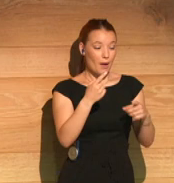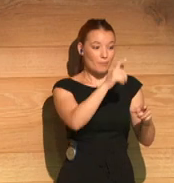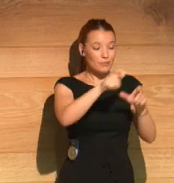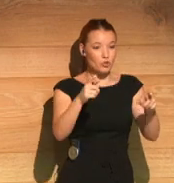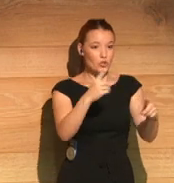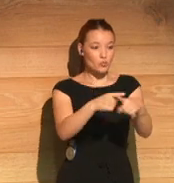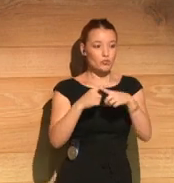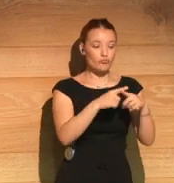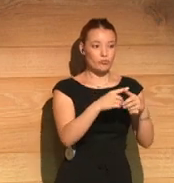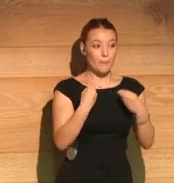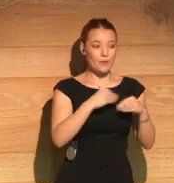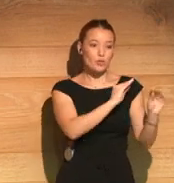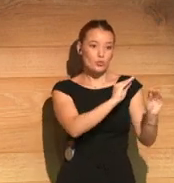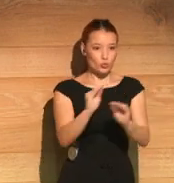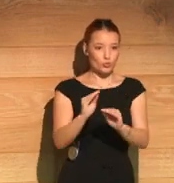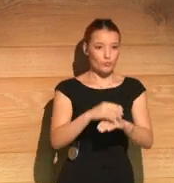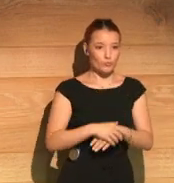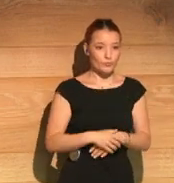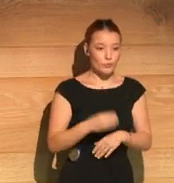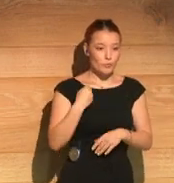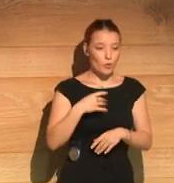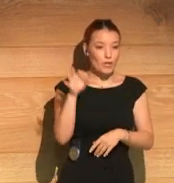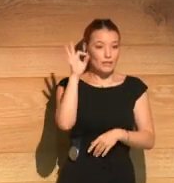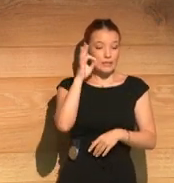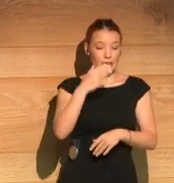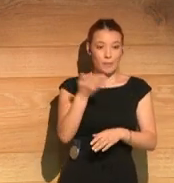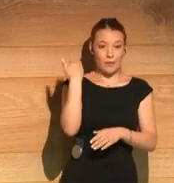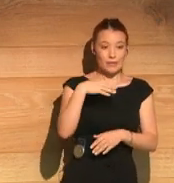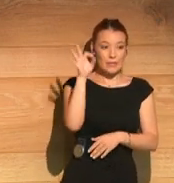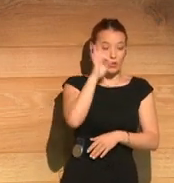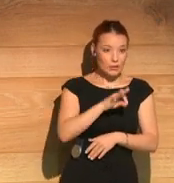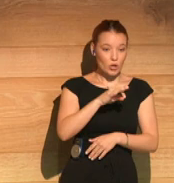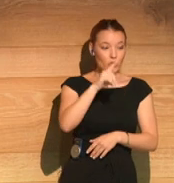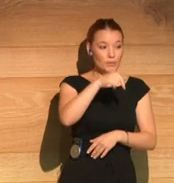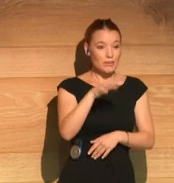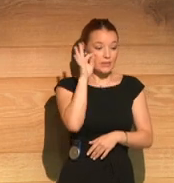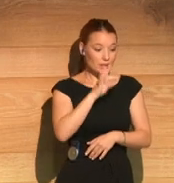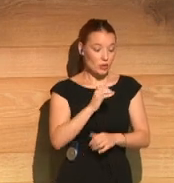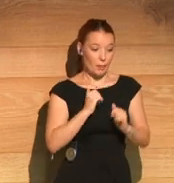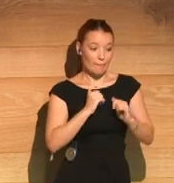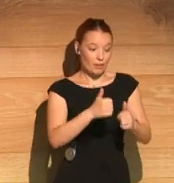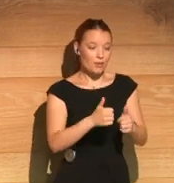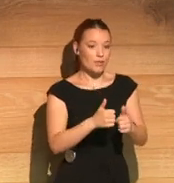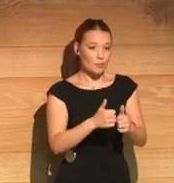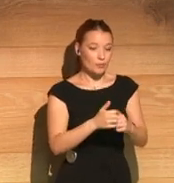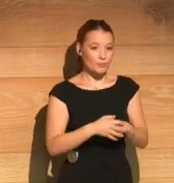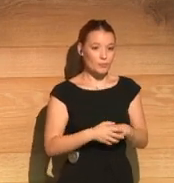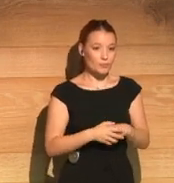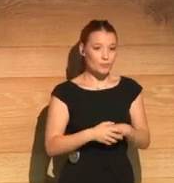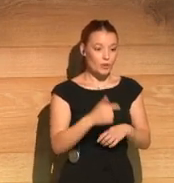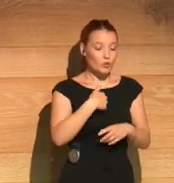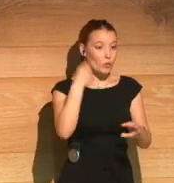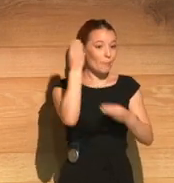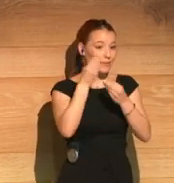what things have been like for the gay community in the last part of the 20th century and the beginning of this century.